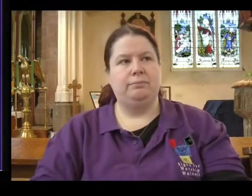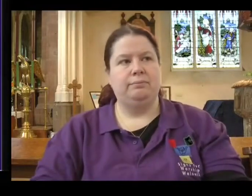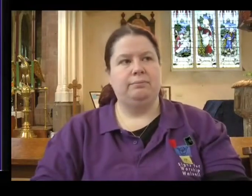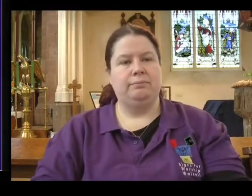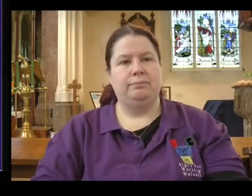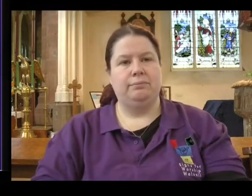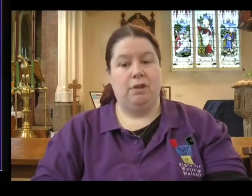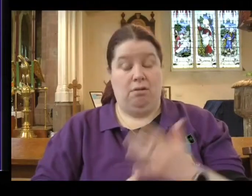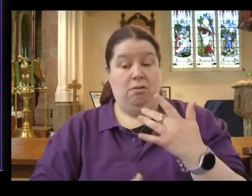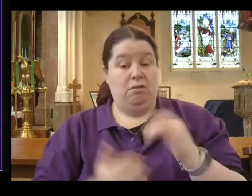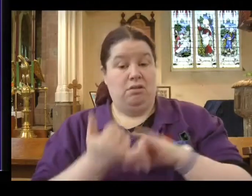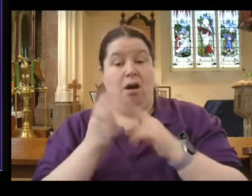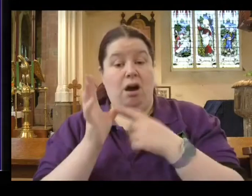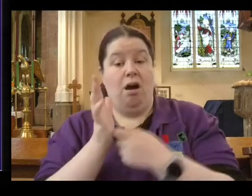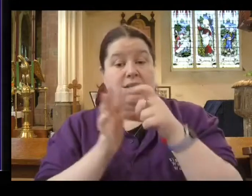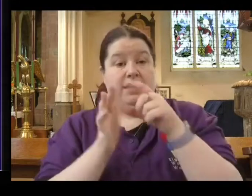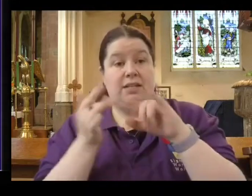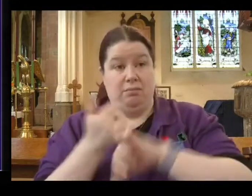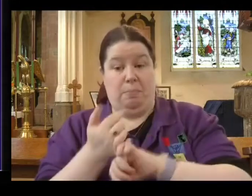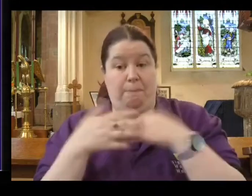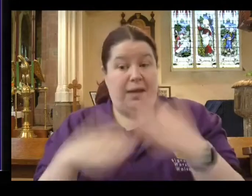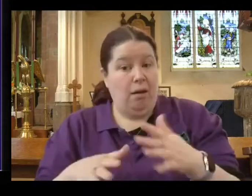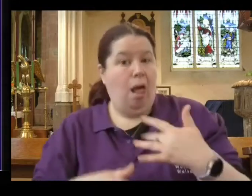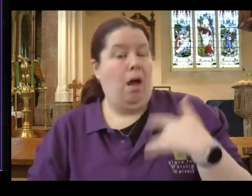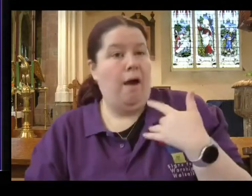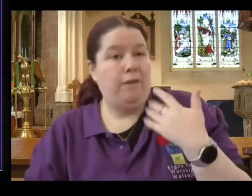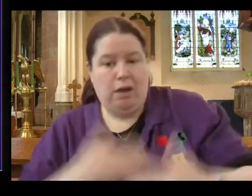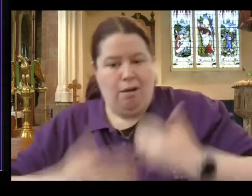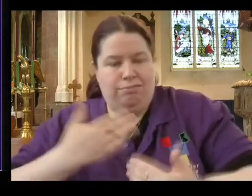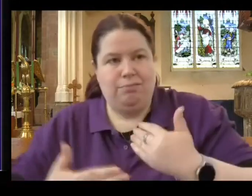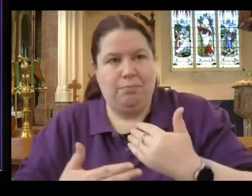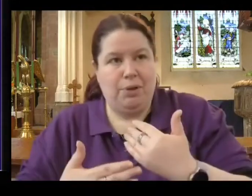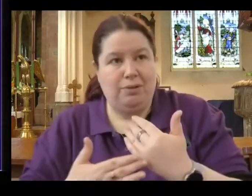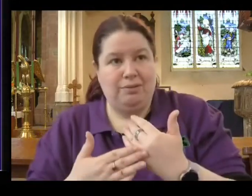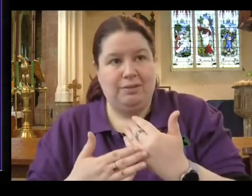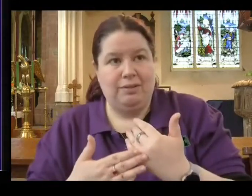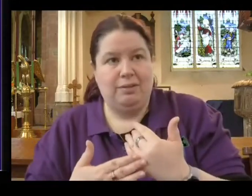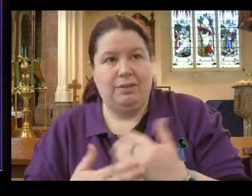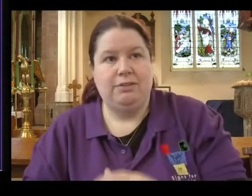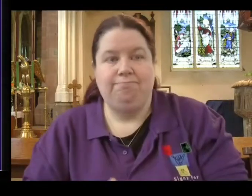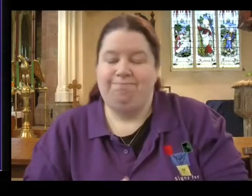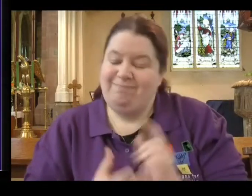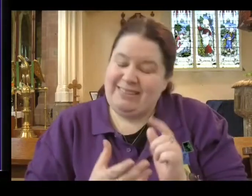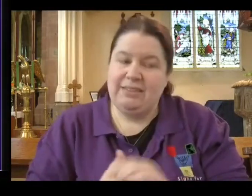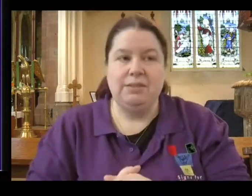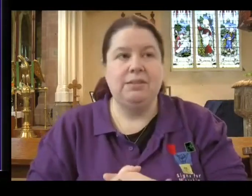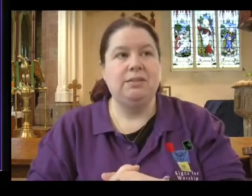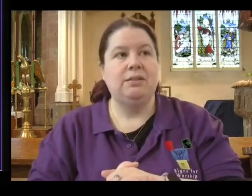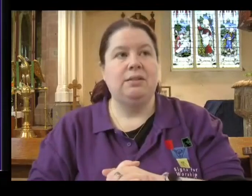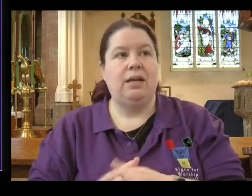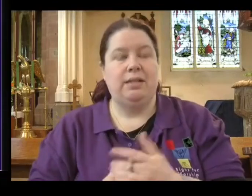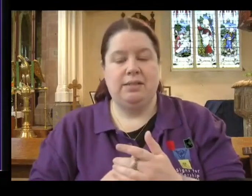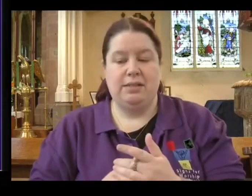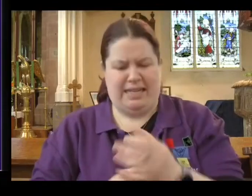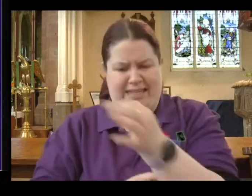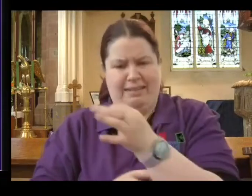Sardis was alive, but only just. And at the time of this letter, Sardis was a city of peace.